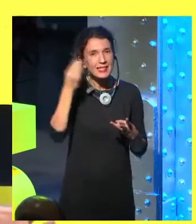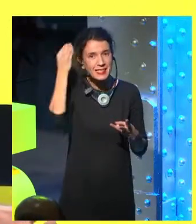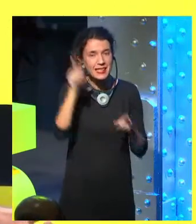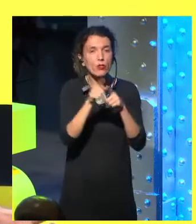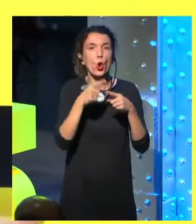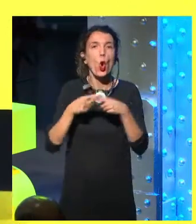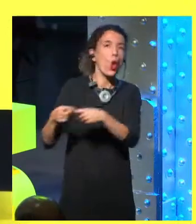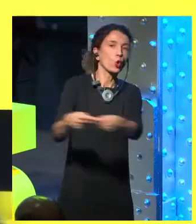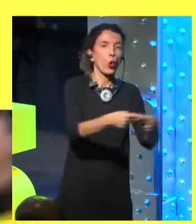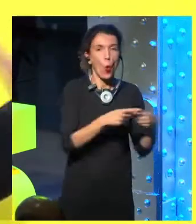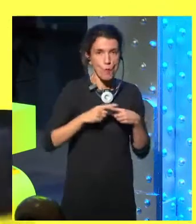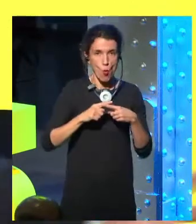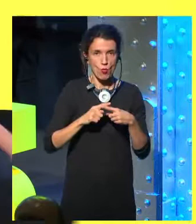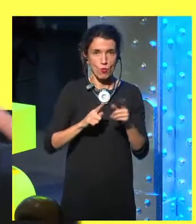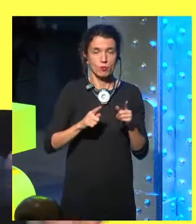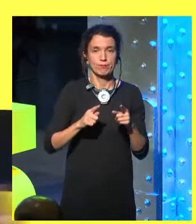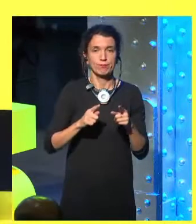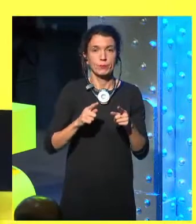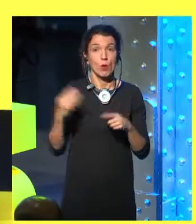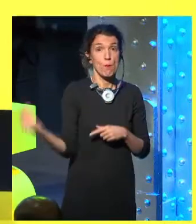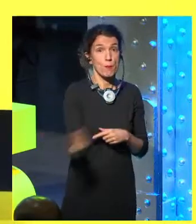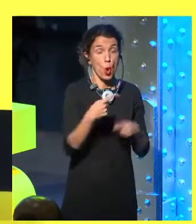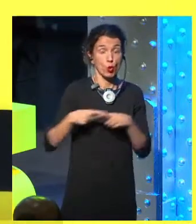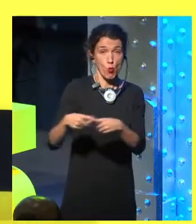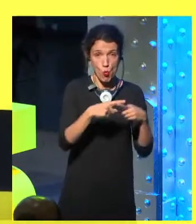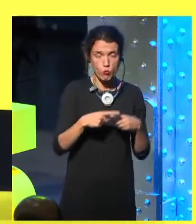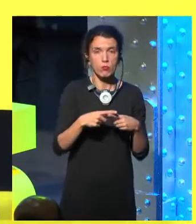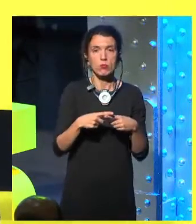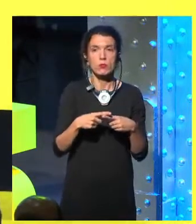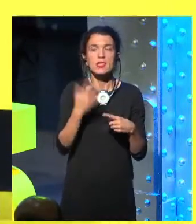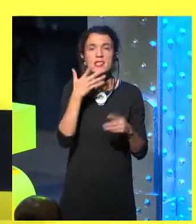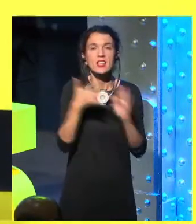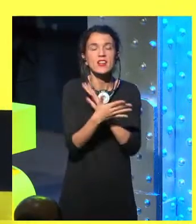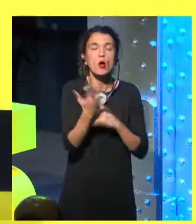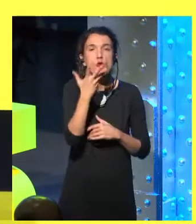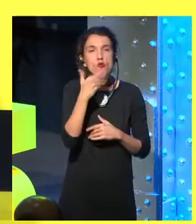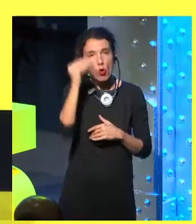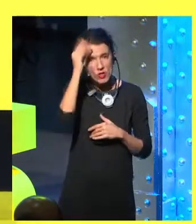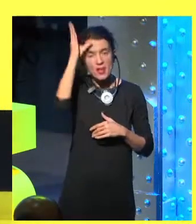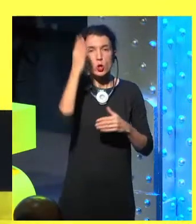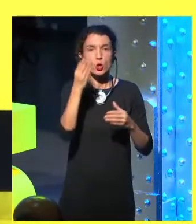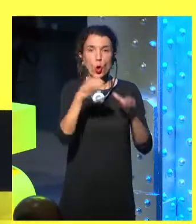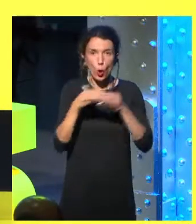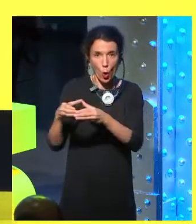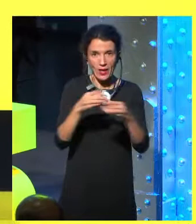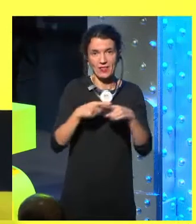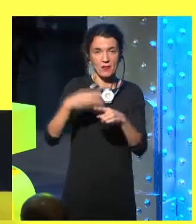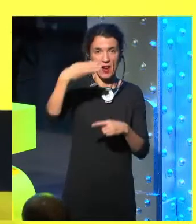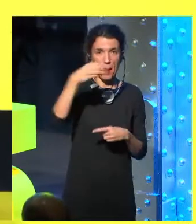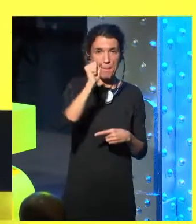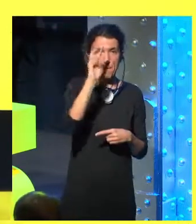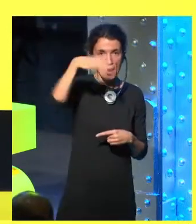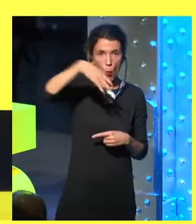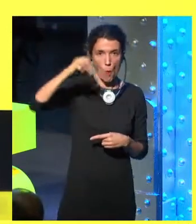and thinking of everything that have in pro-common, he said, because it has to do with the